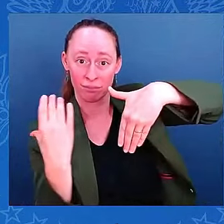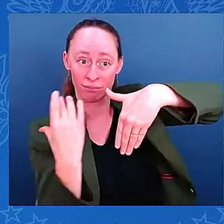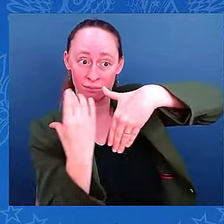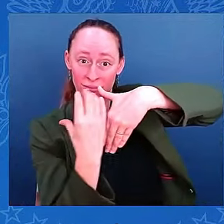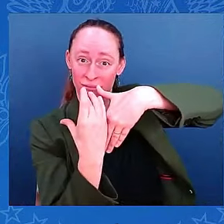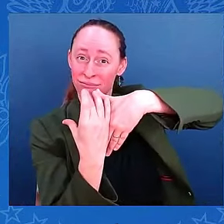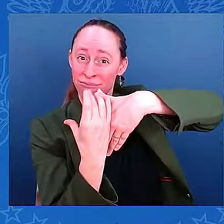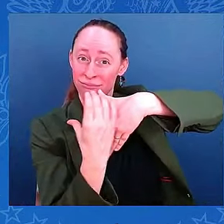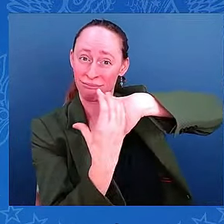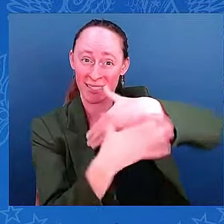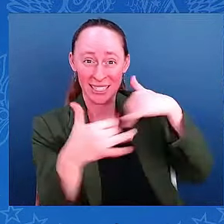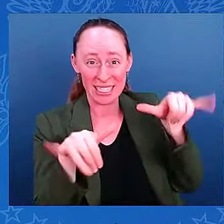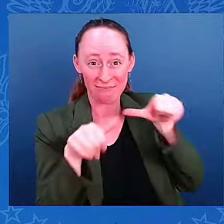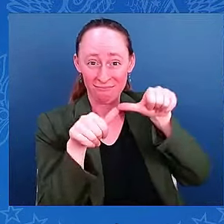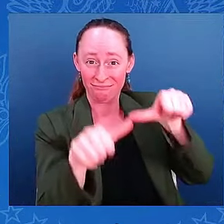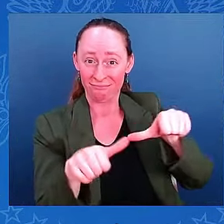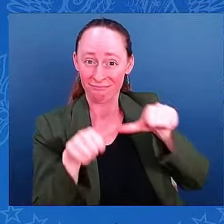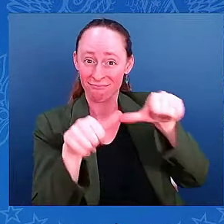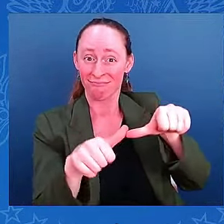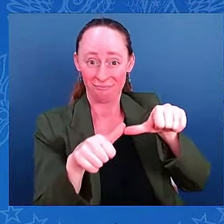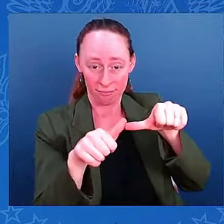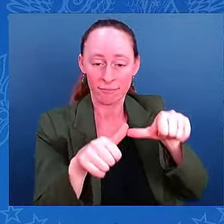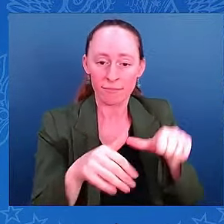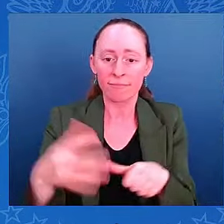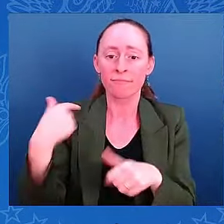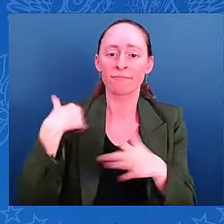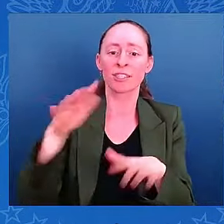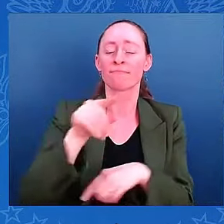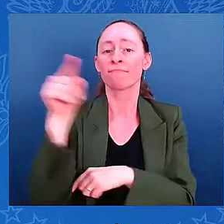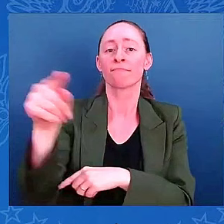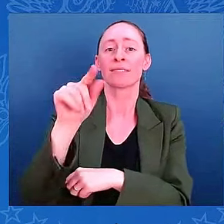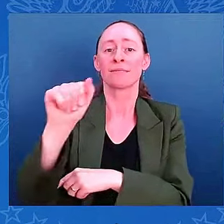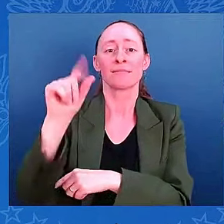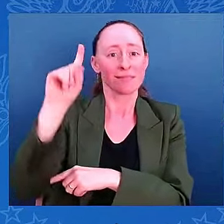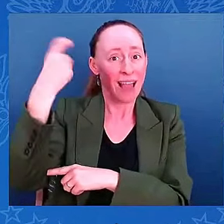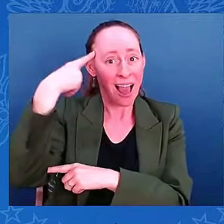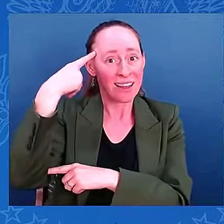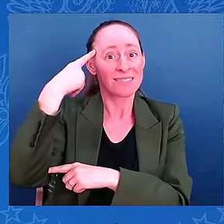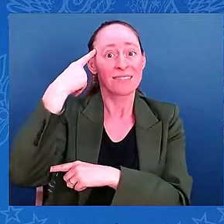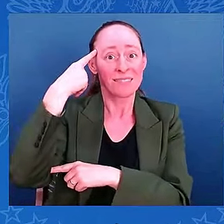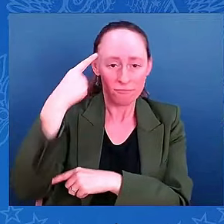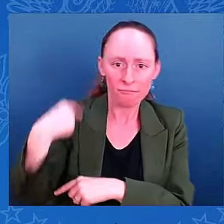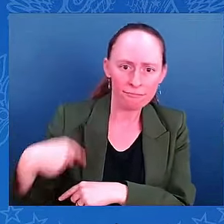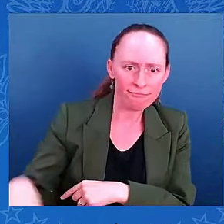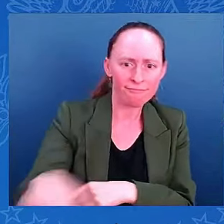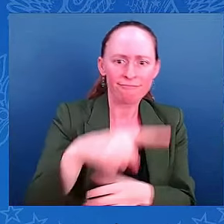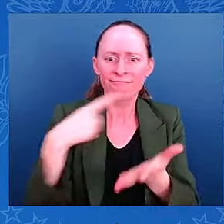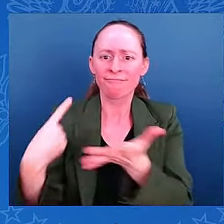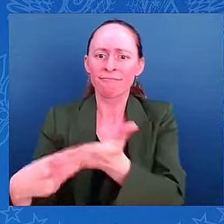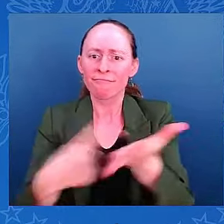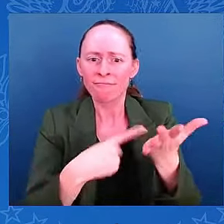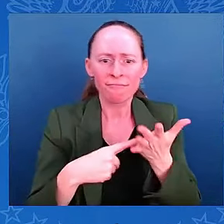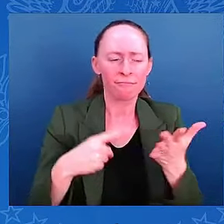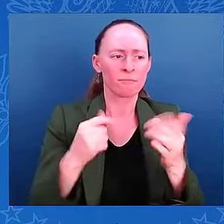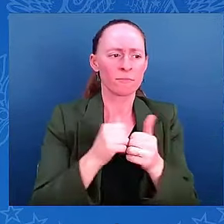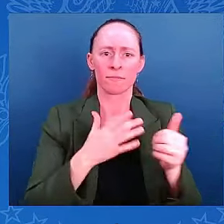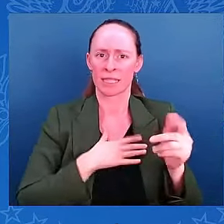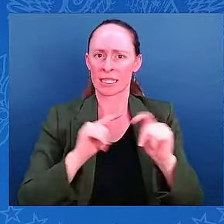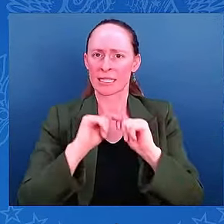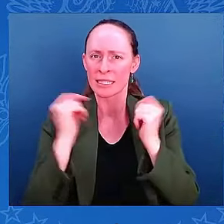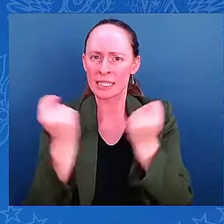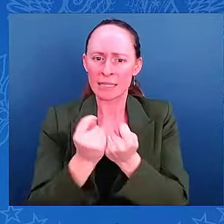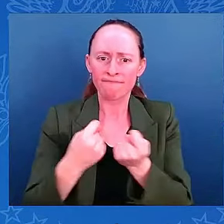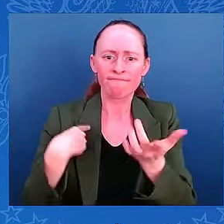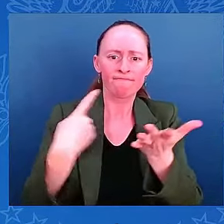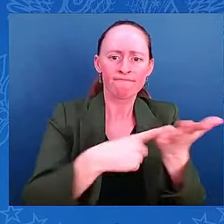to embed at the state EUC to meet with my team as well as our state partners, and I will be there to assess the